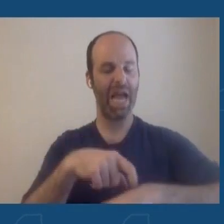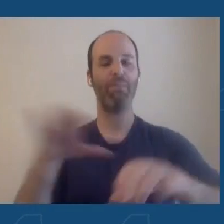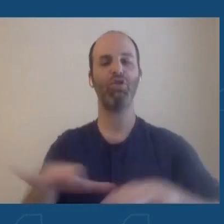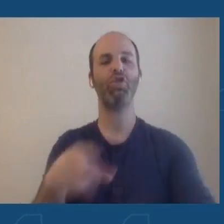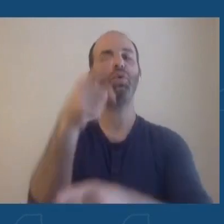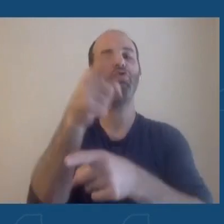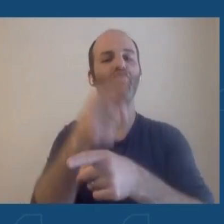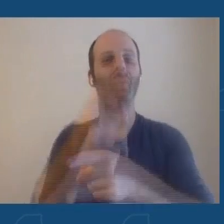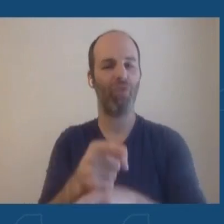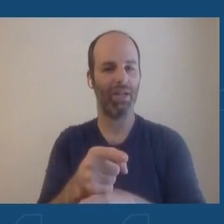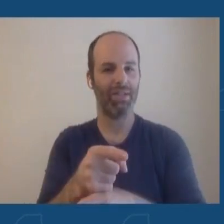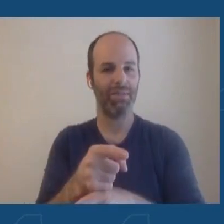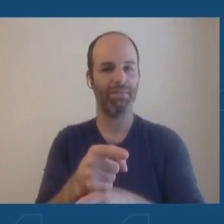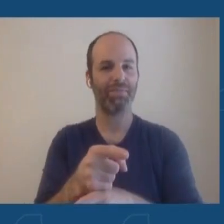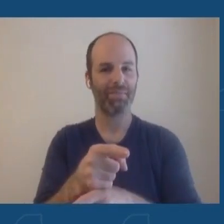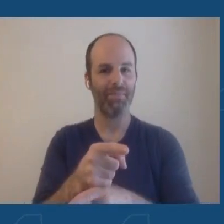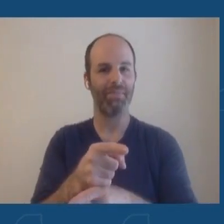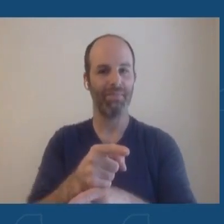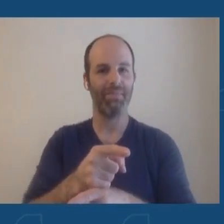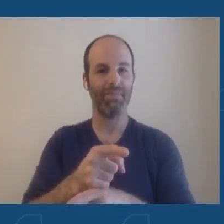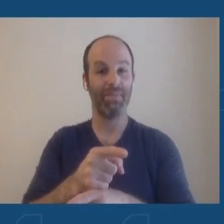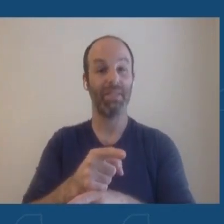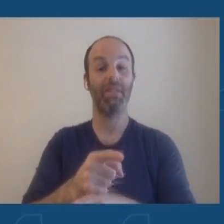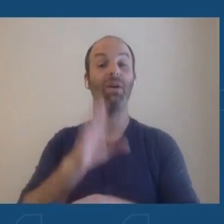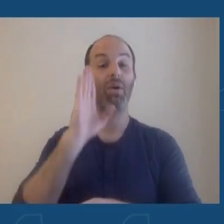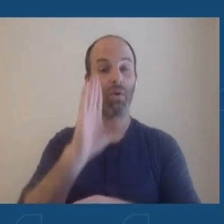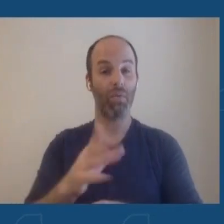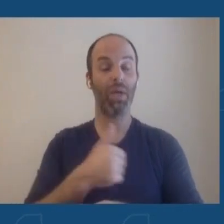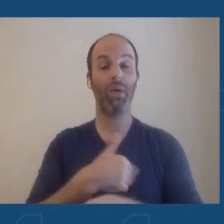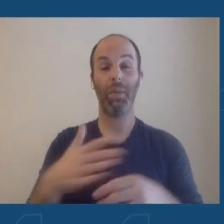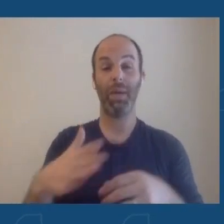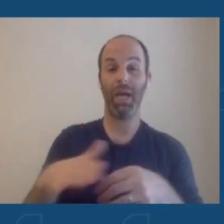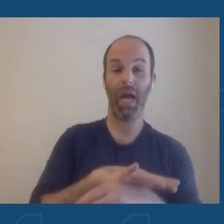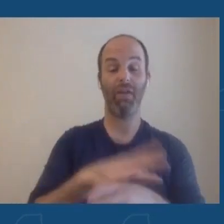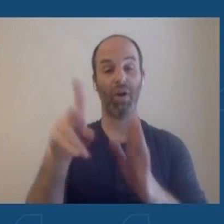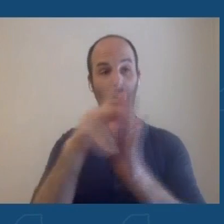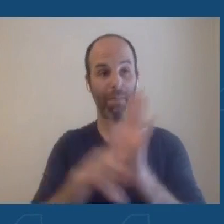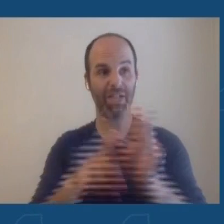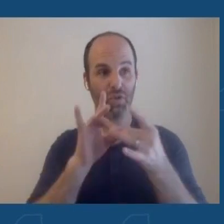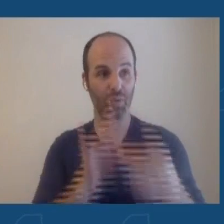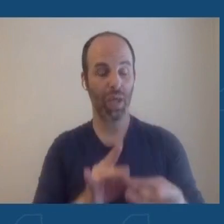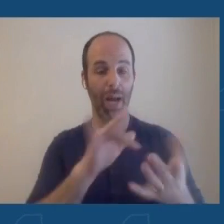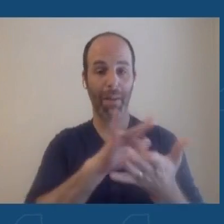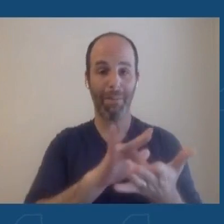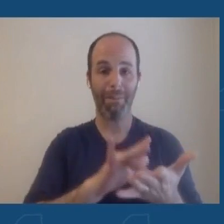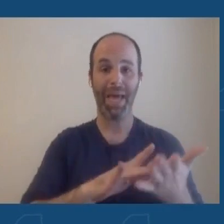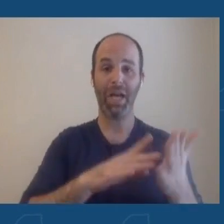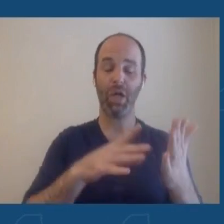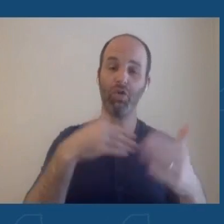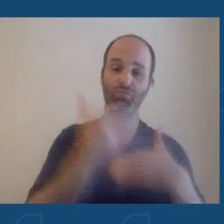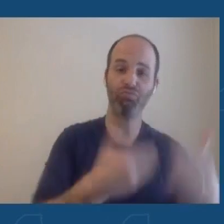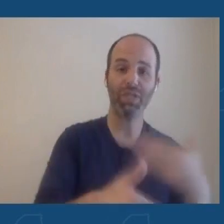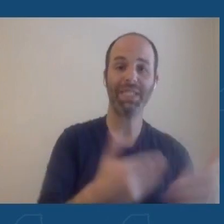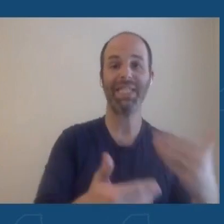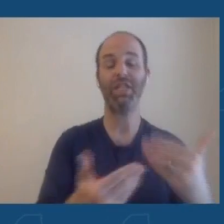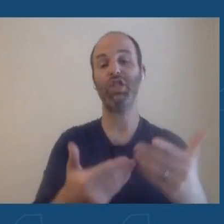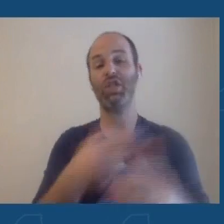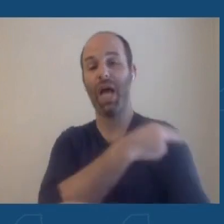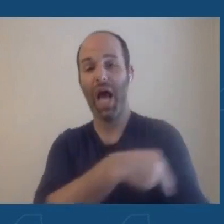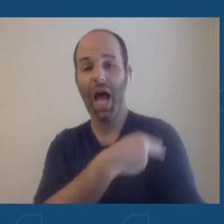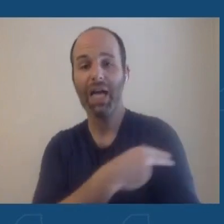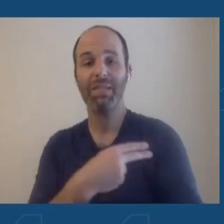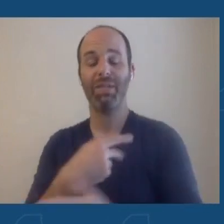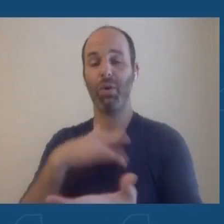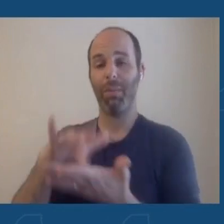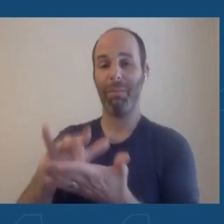be covering the, you know, related to medical procedures and hospitals and patient facilities, the transfer of